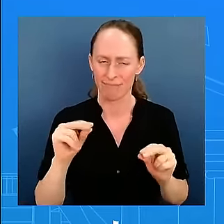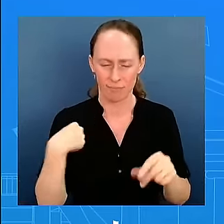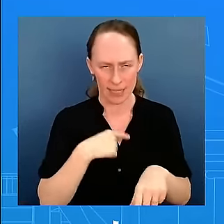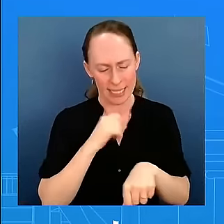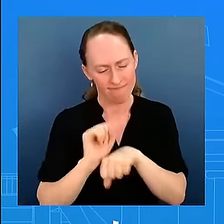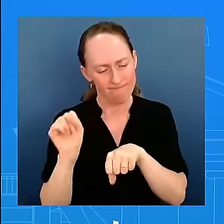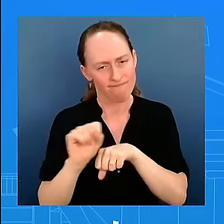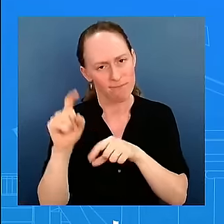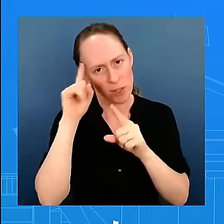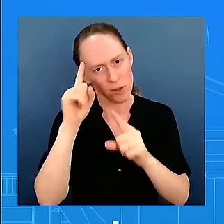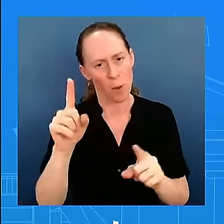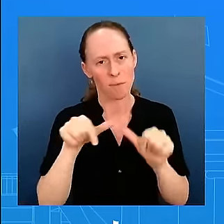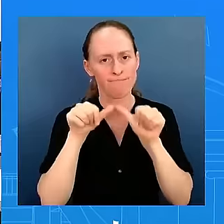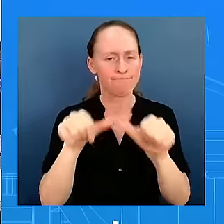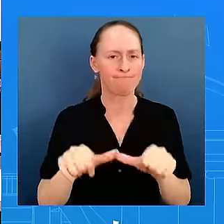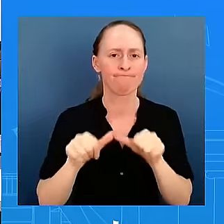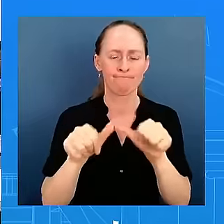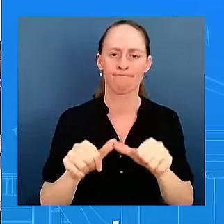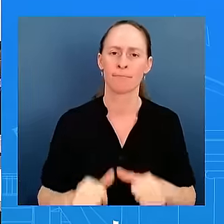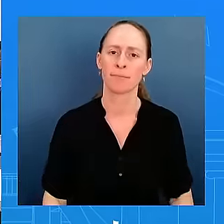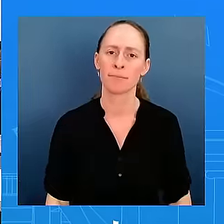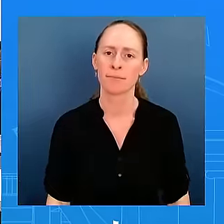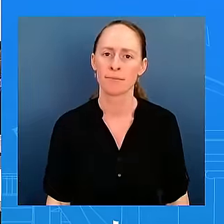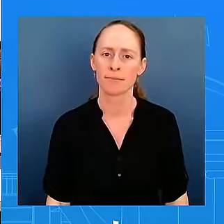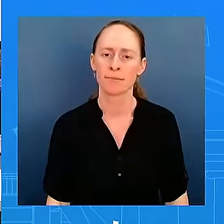Thank you. Thank you for the answer. Also, the last question.